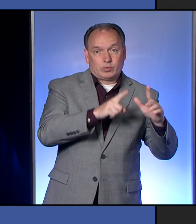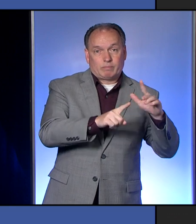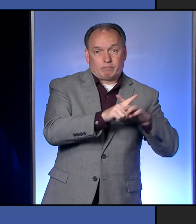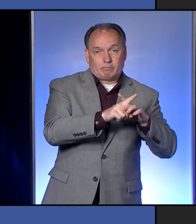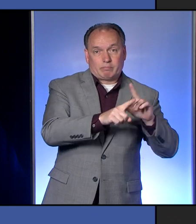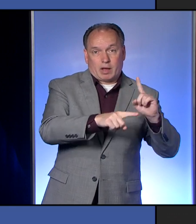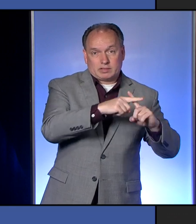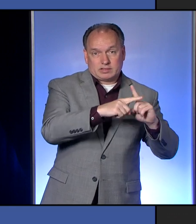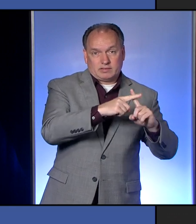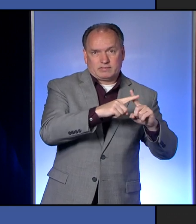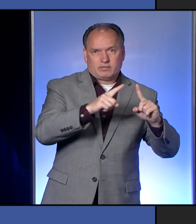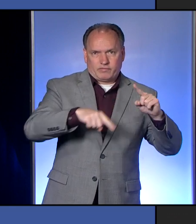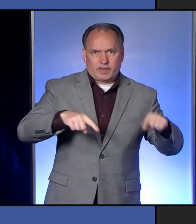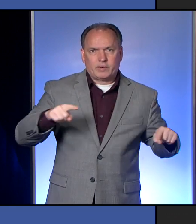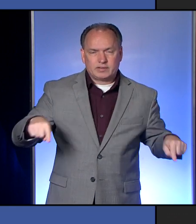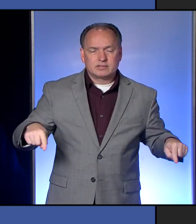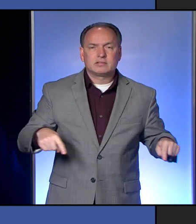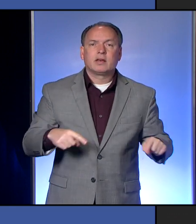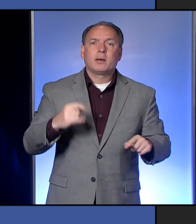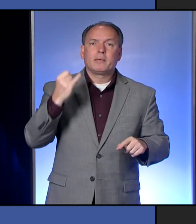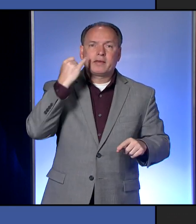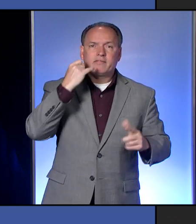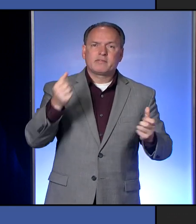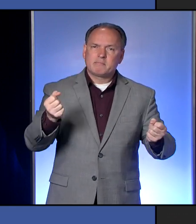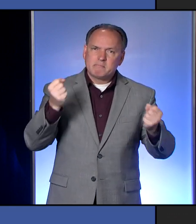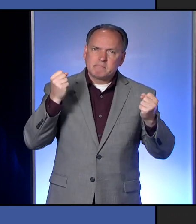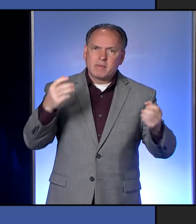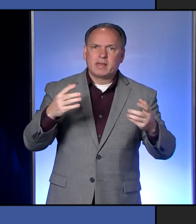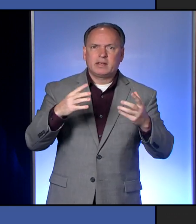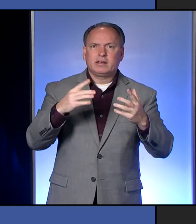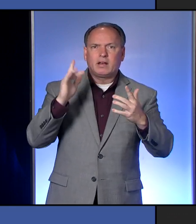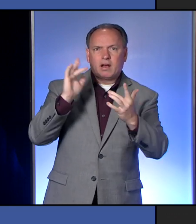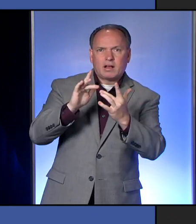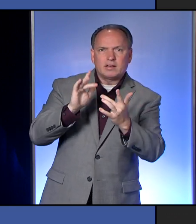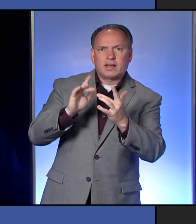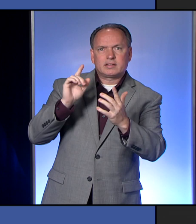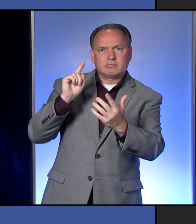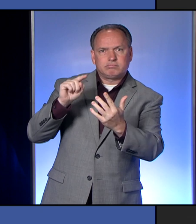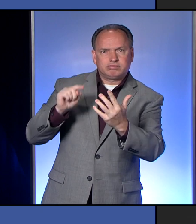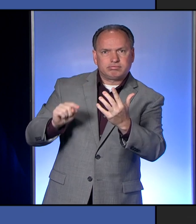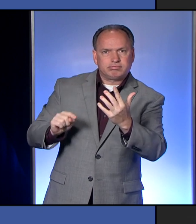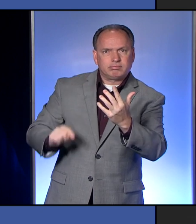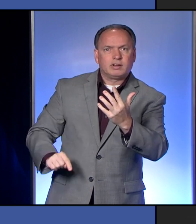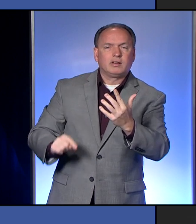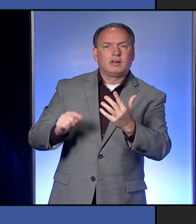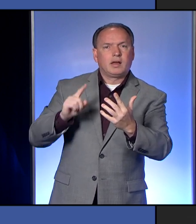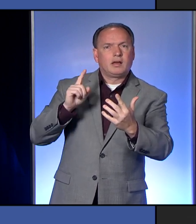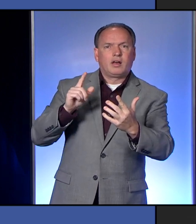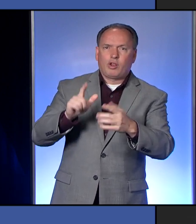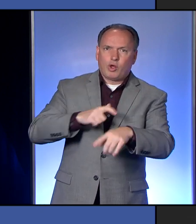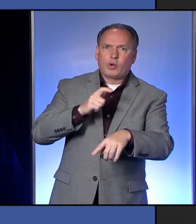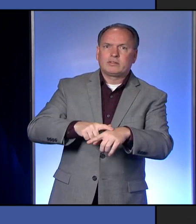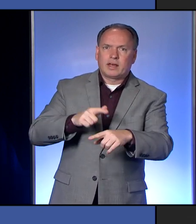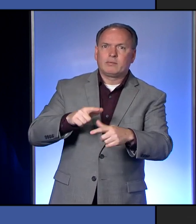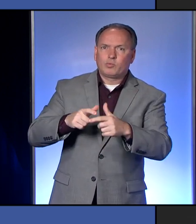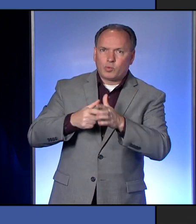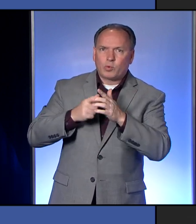The more contacts that people are having, the longer it's going to take to notify people and to get them into quarantine.